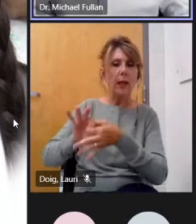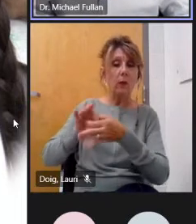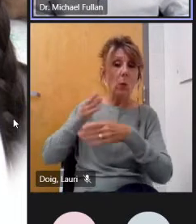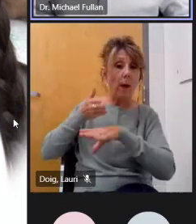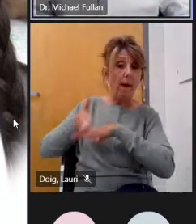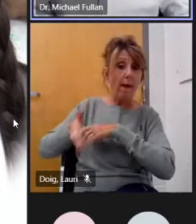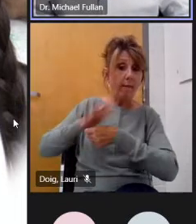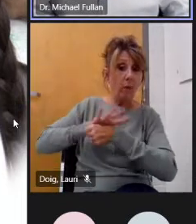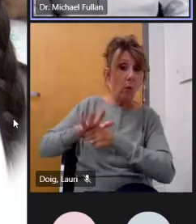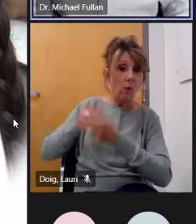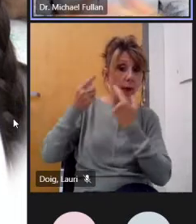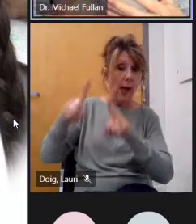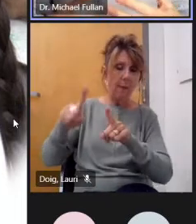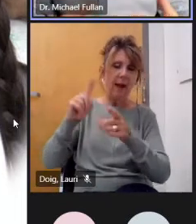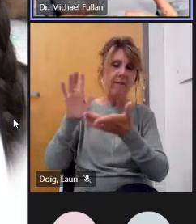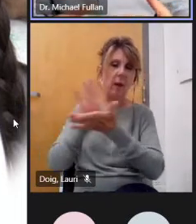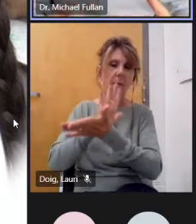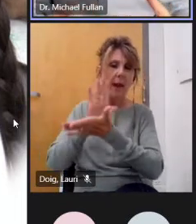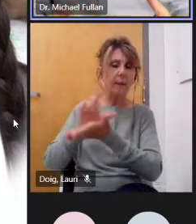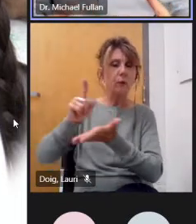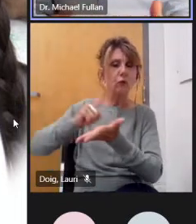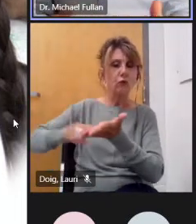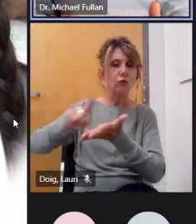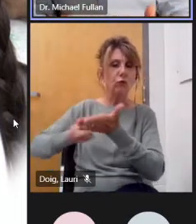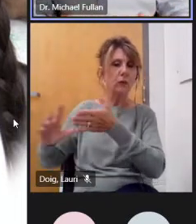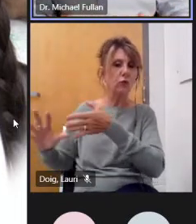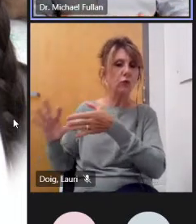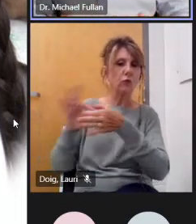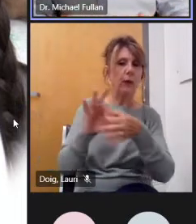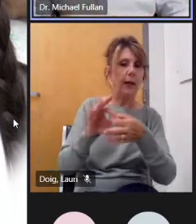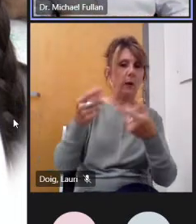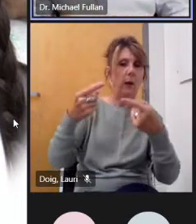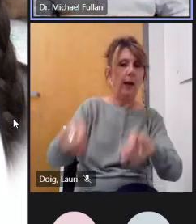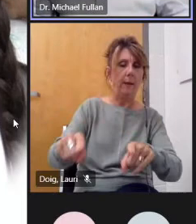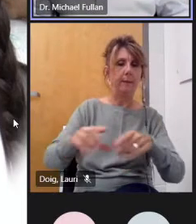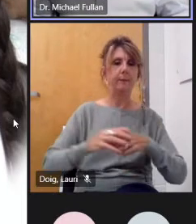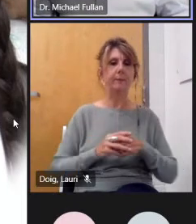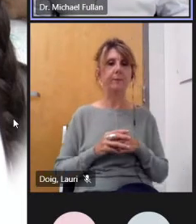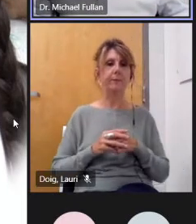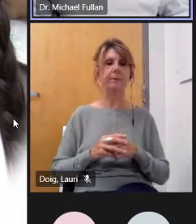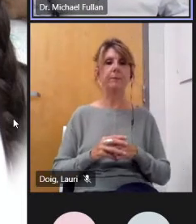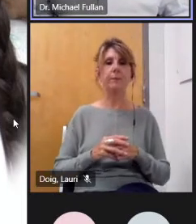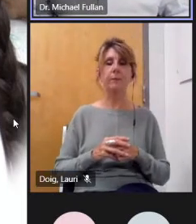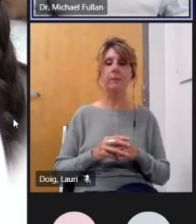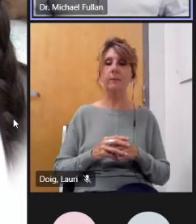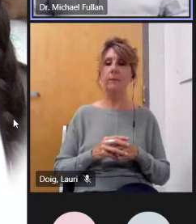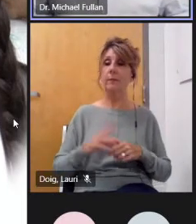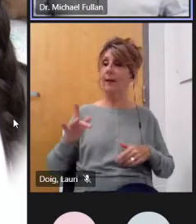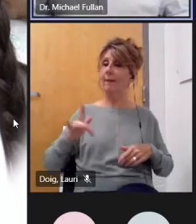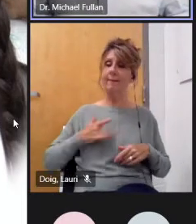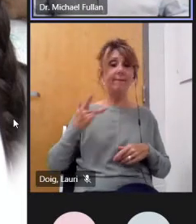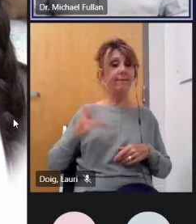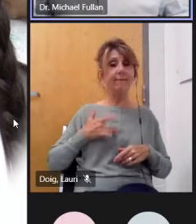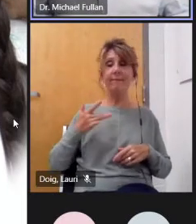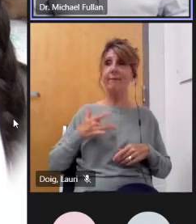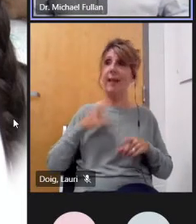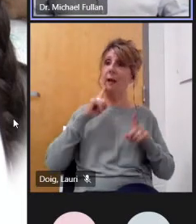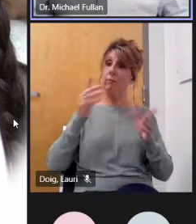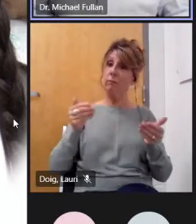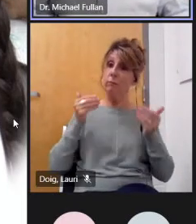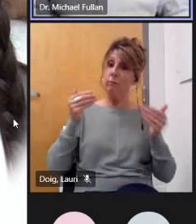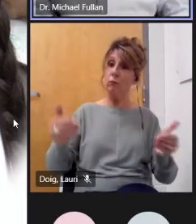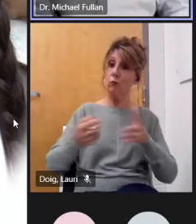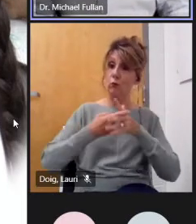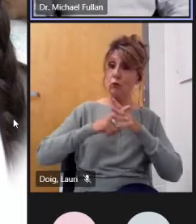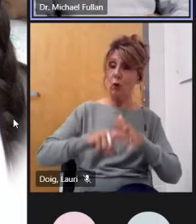see in this slide i won't read all the words that we where we're going to start in any given case is not how much have you lost in literacy or